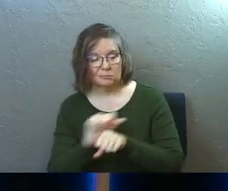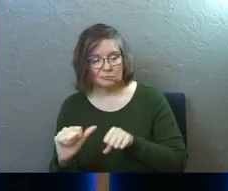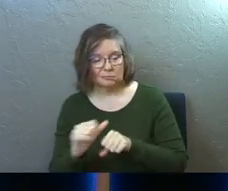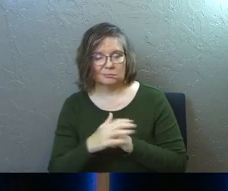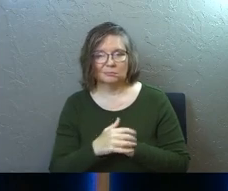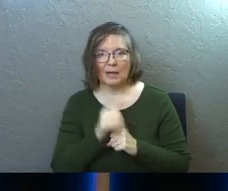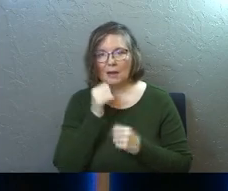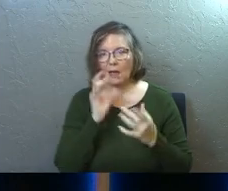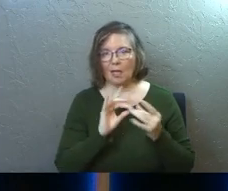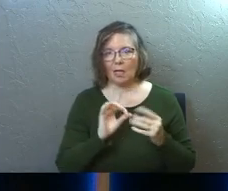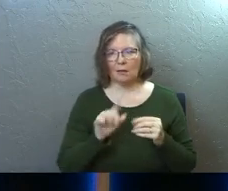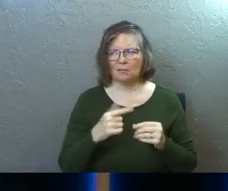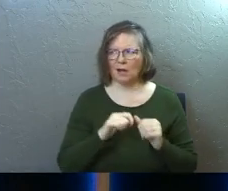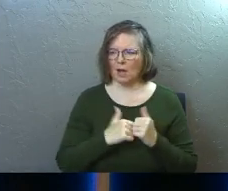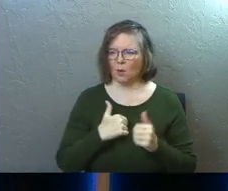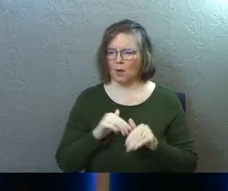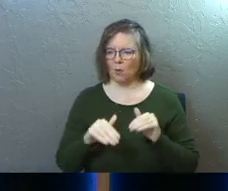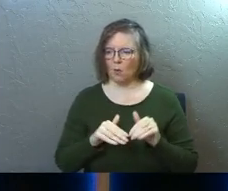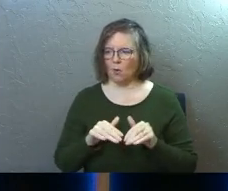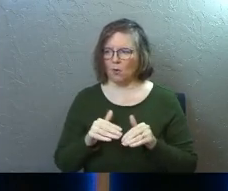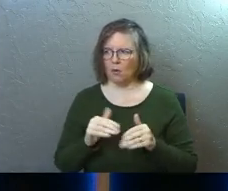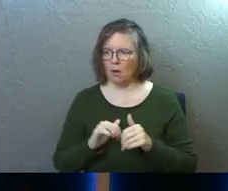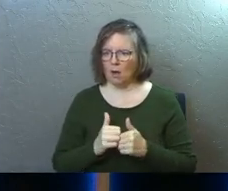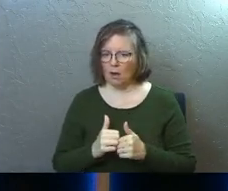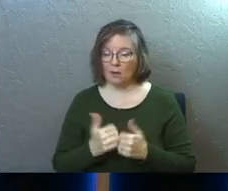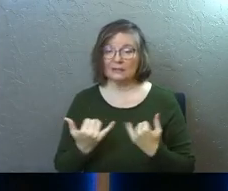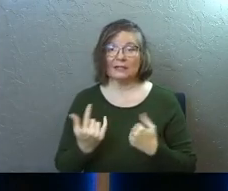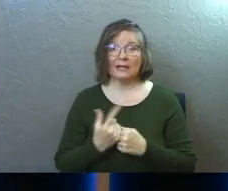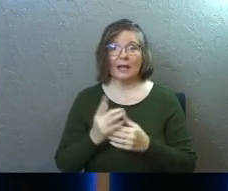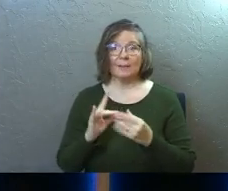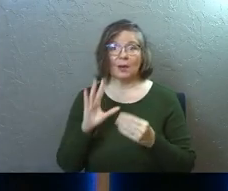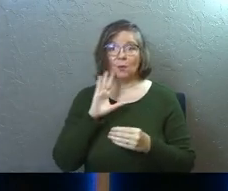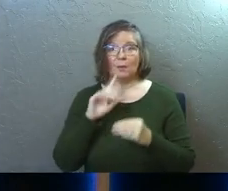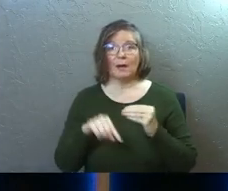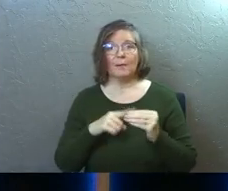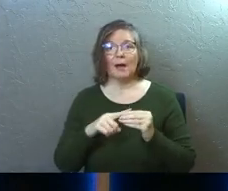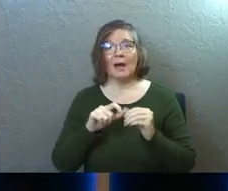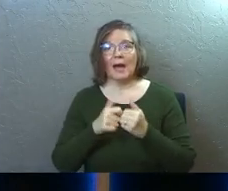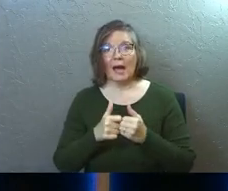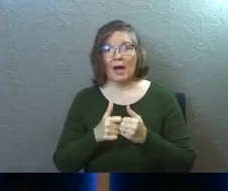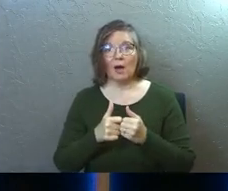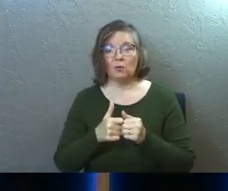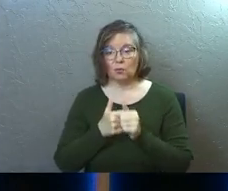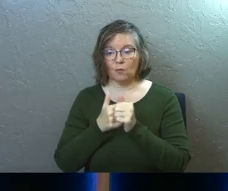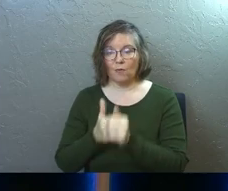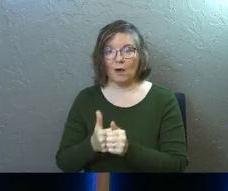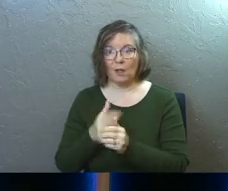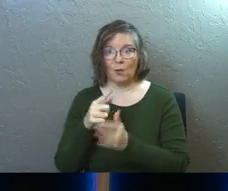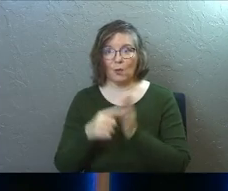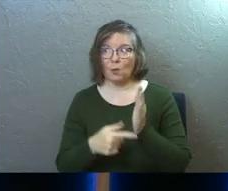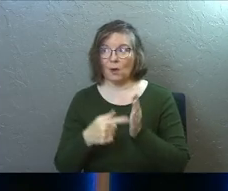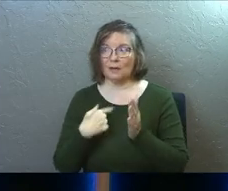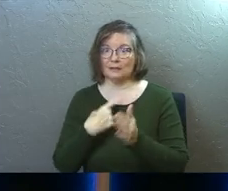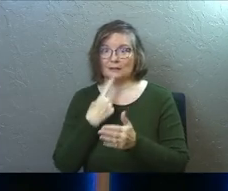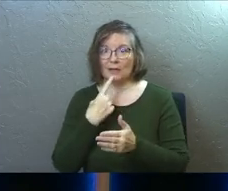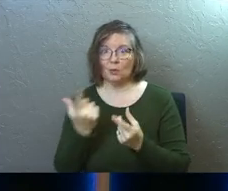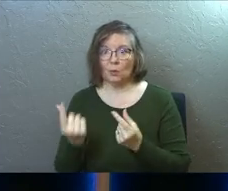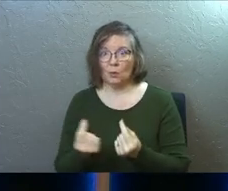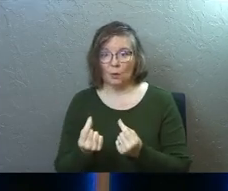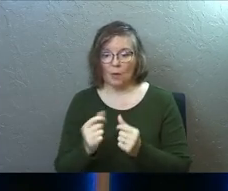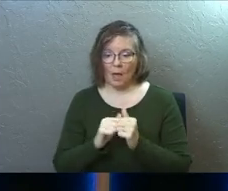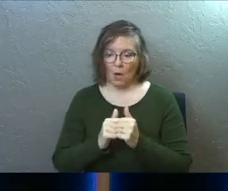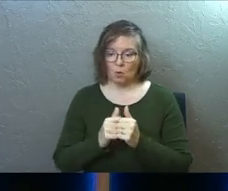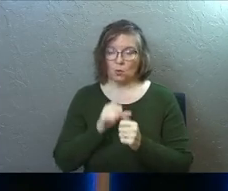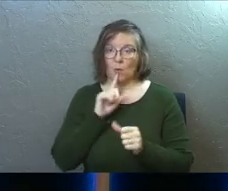And they asked, how do I walk the walk? Today's message is going to be about how do we walk the walk? How to.